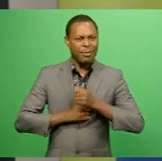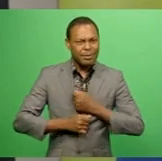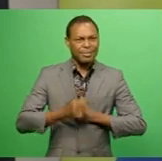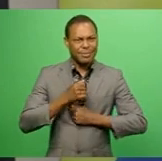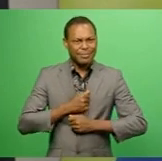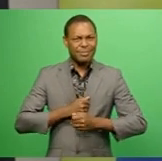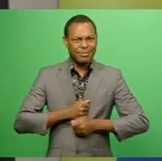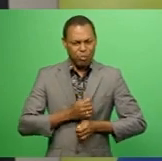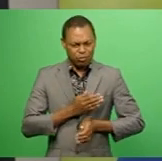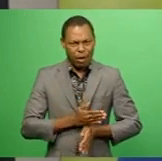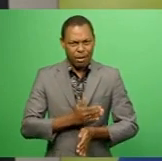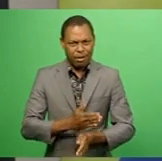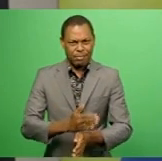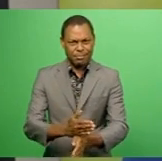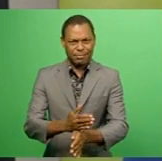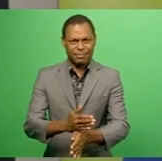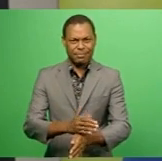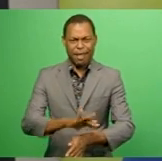through every day.